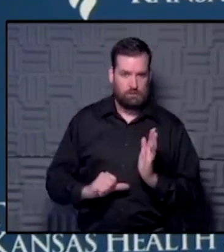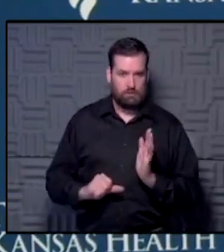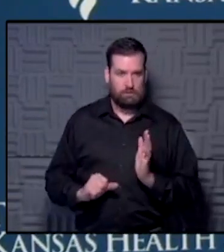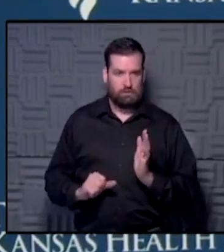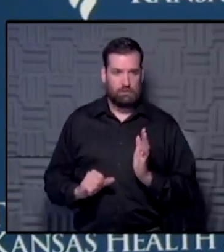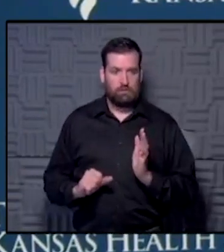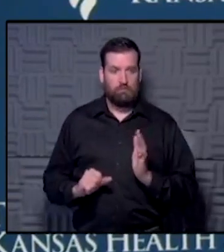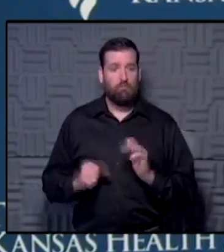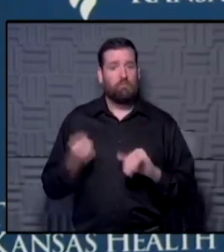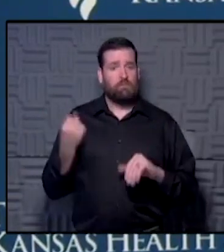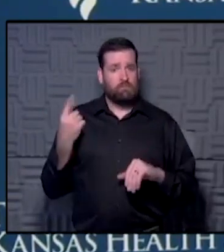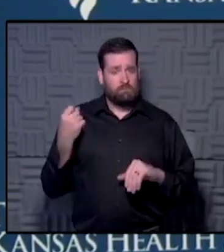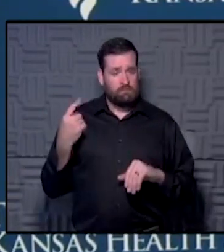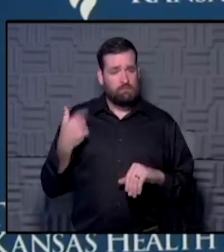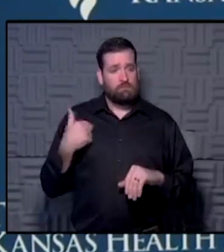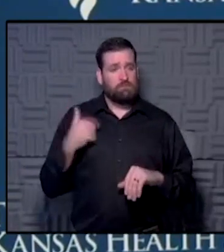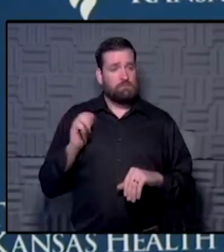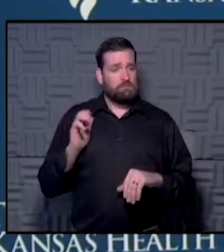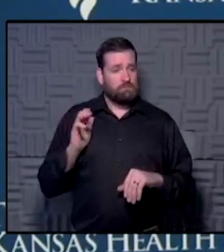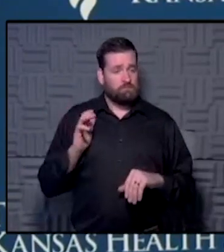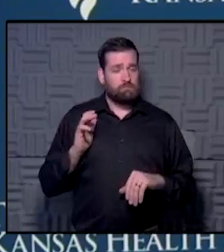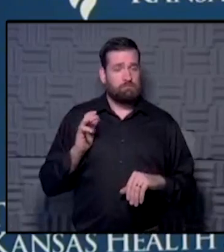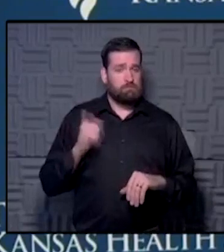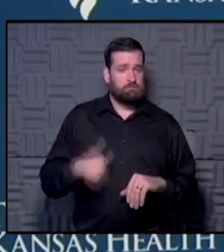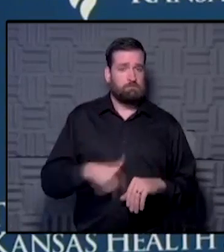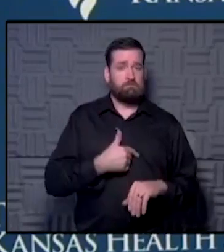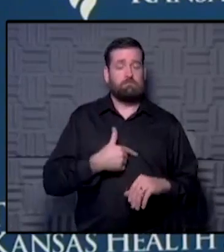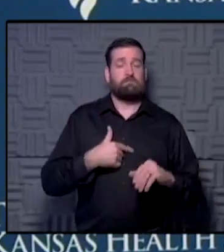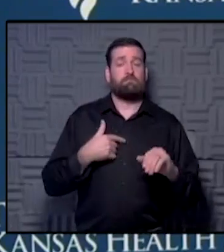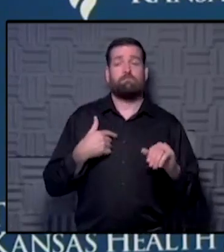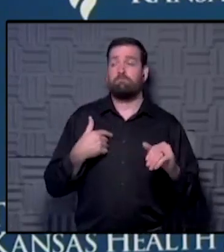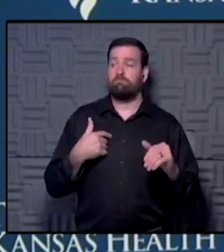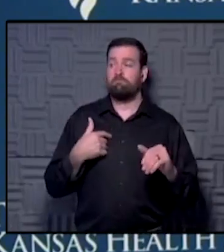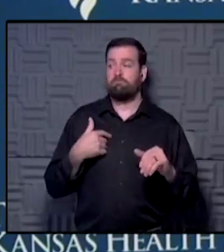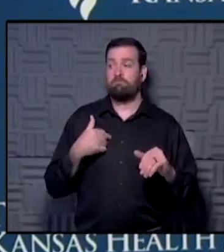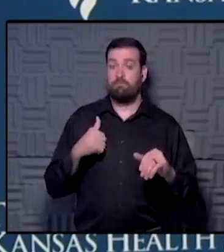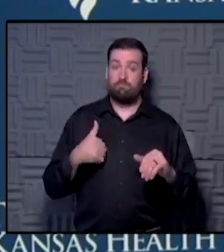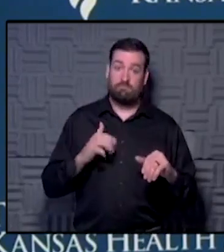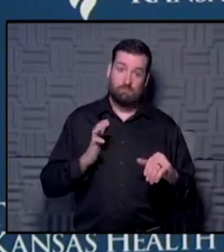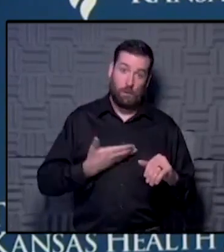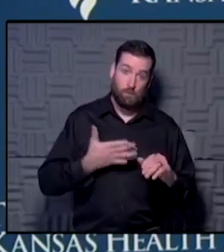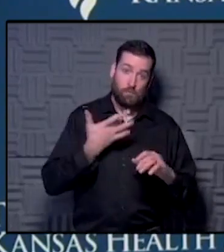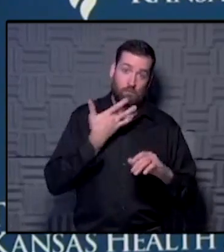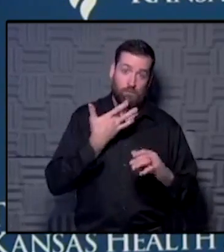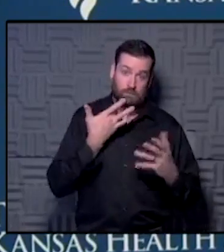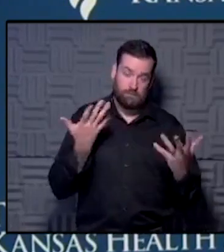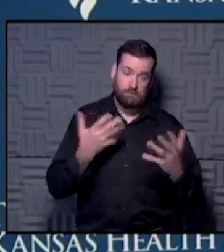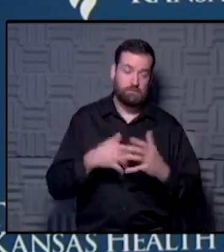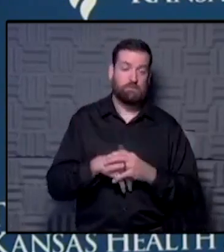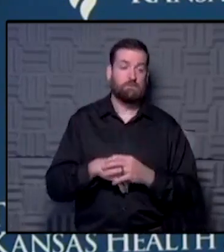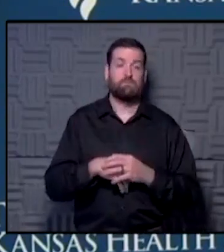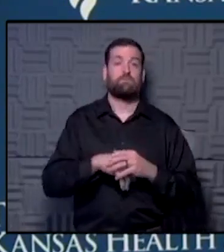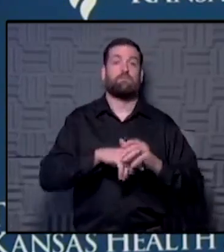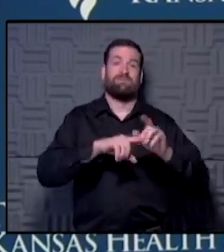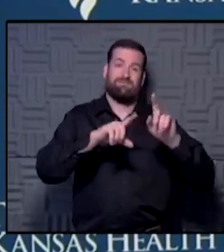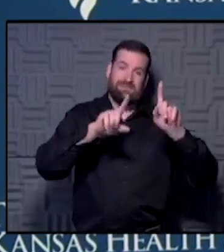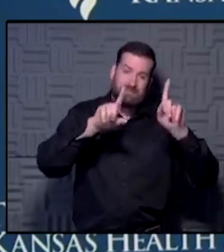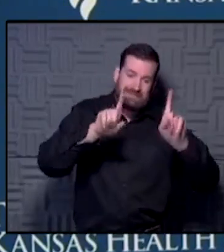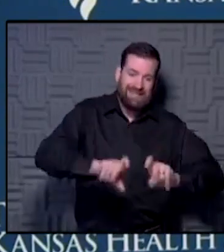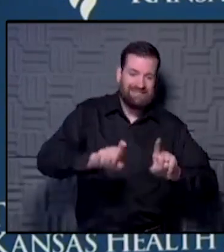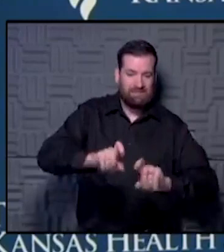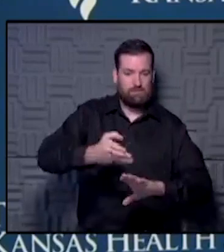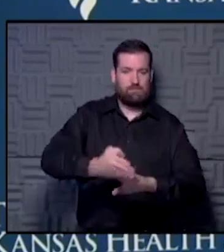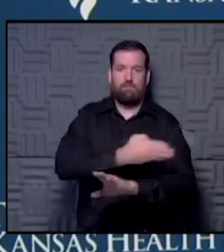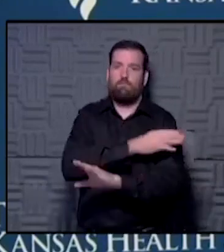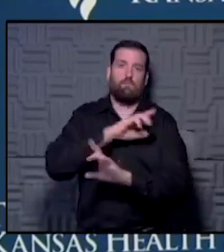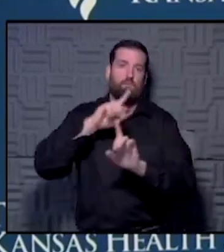where we have the capabilities of and our preference, obviously, is that we are testing all patients before they go